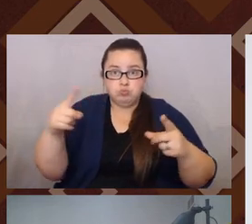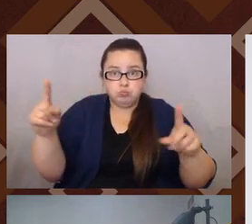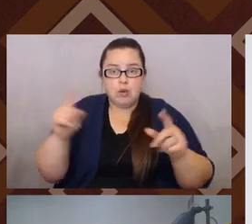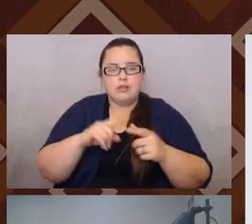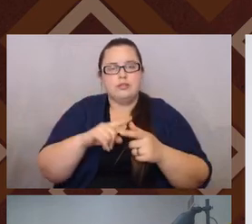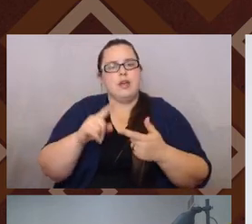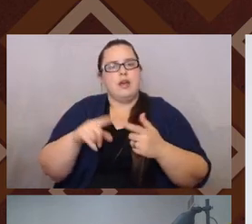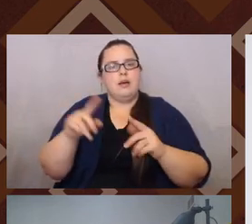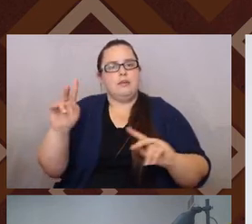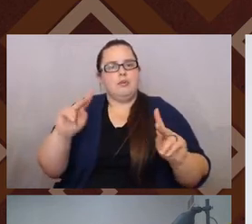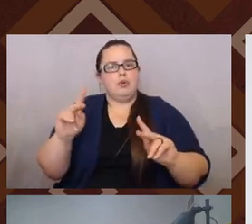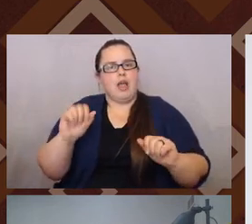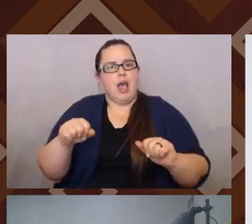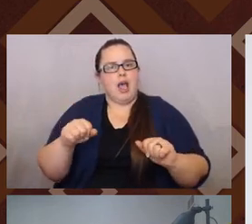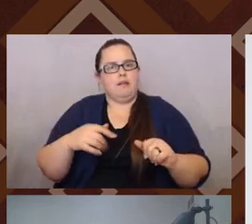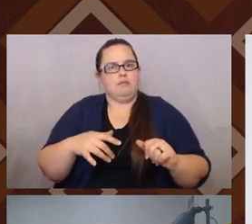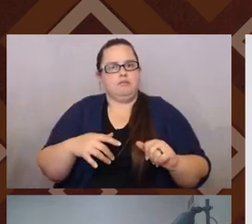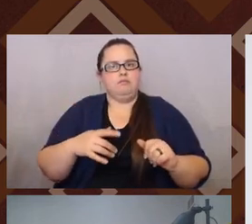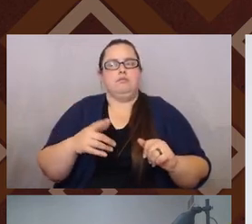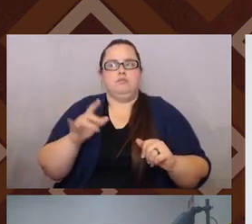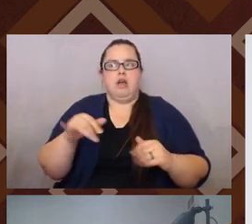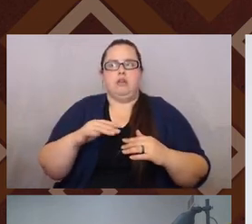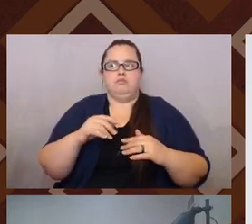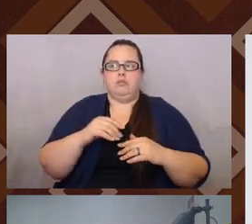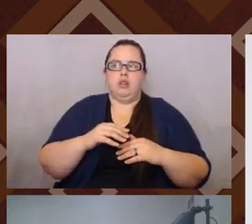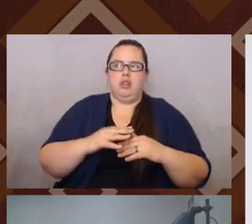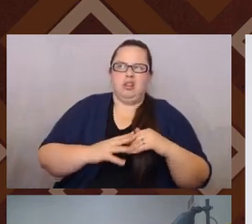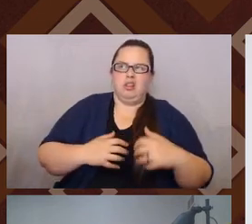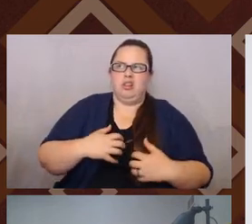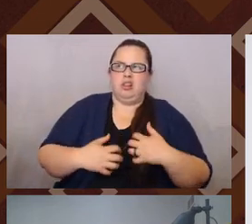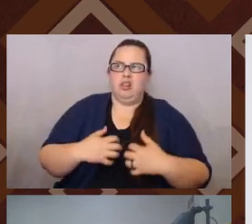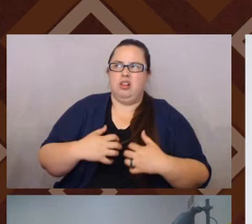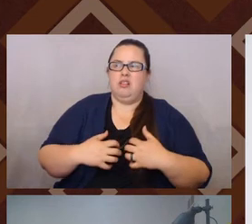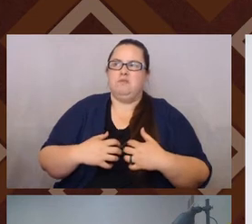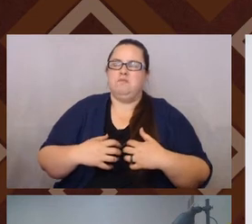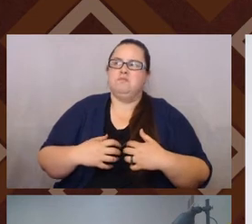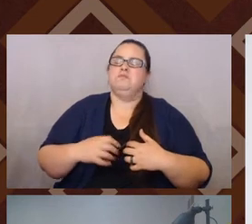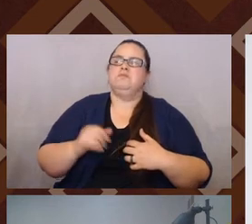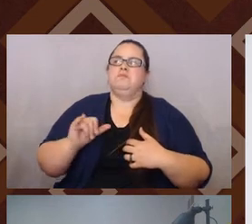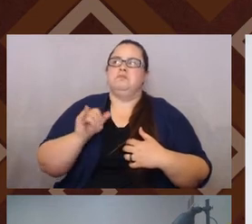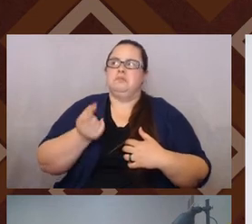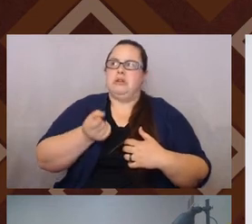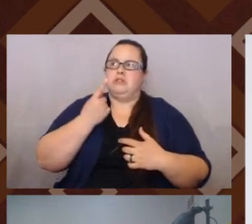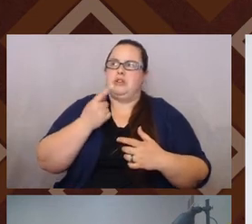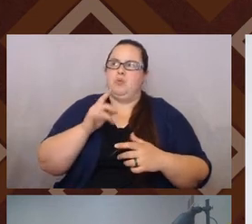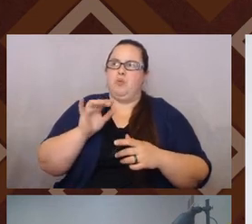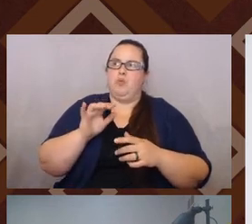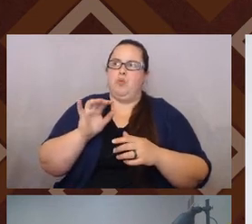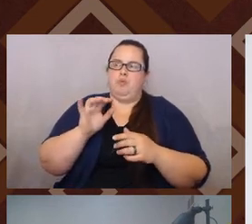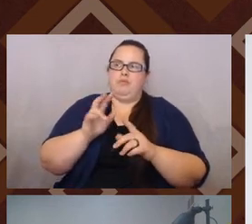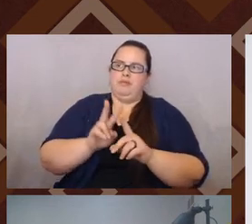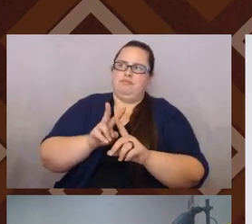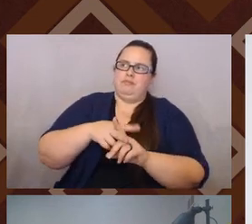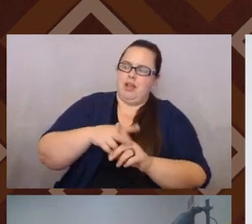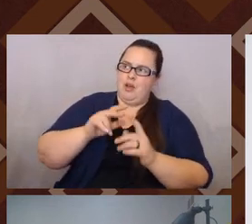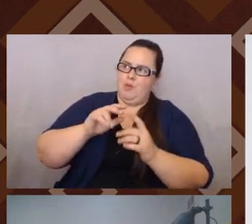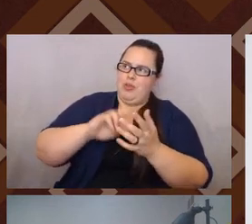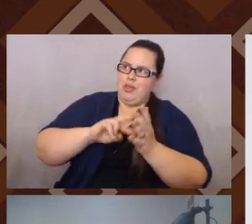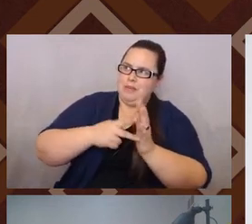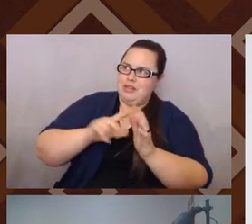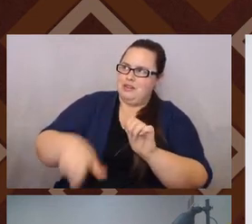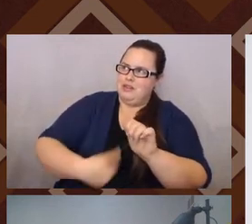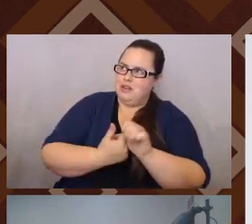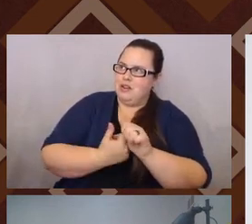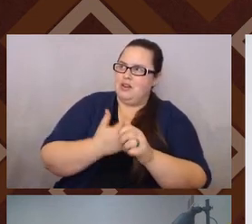able to kind of sit with that discomfort and actually sit with what it's implying. Um, about being more, um, inclusive when it comes to